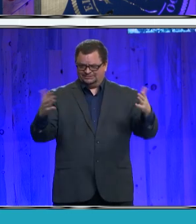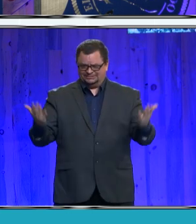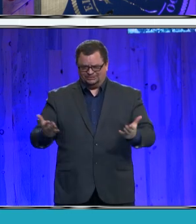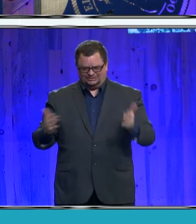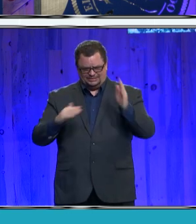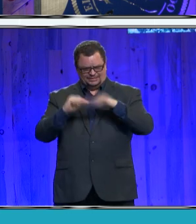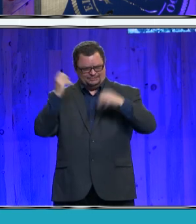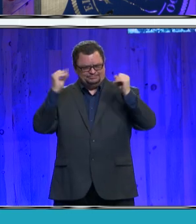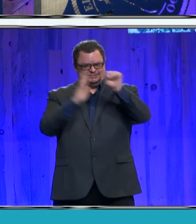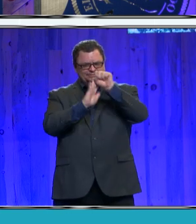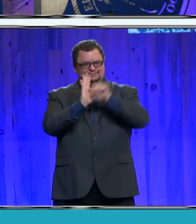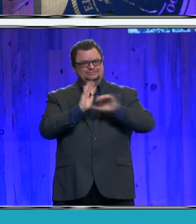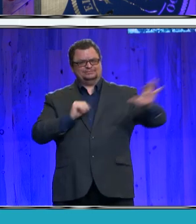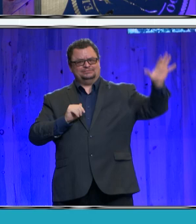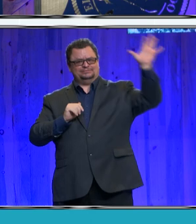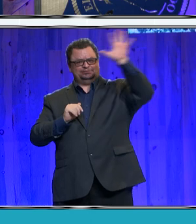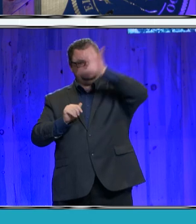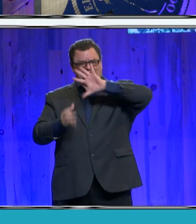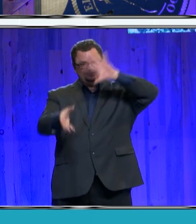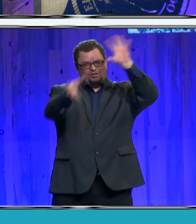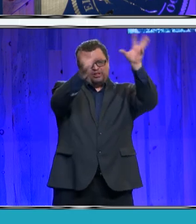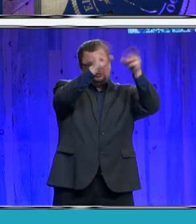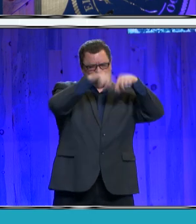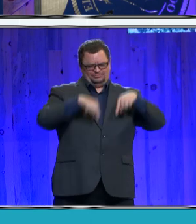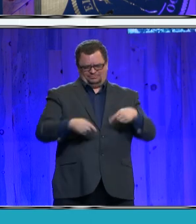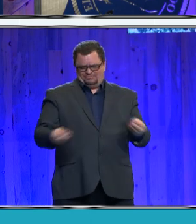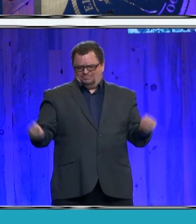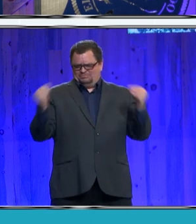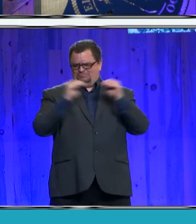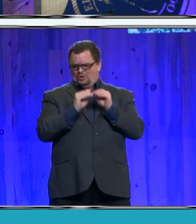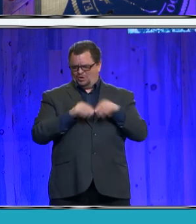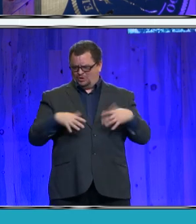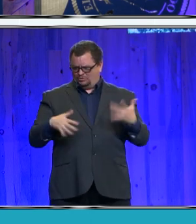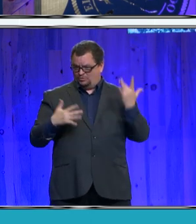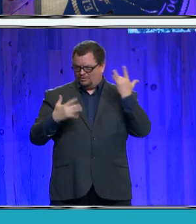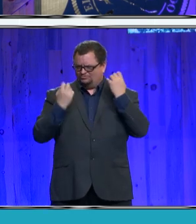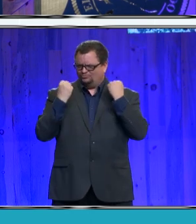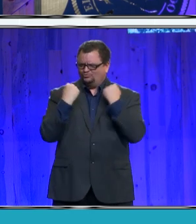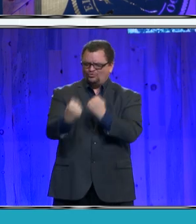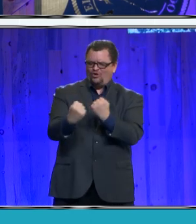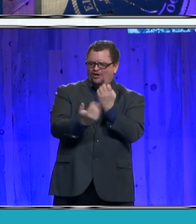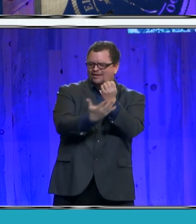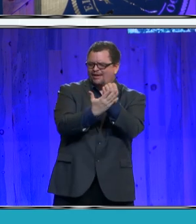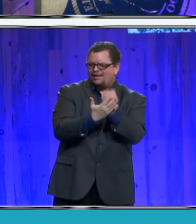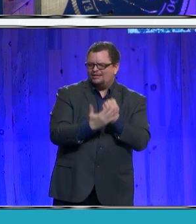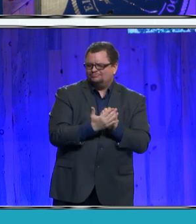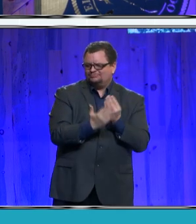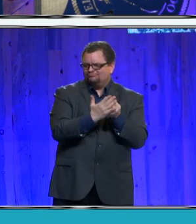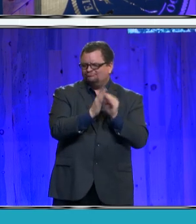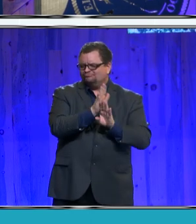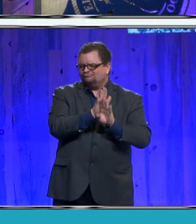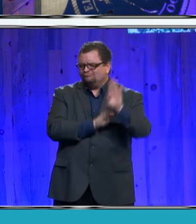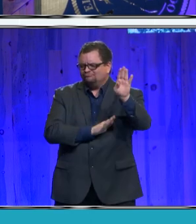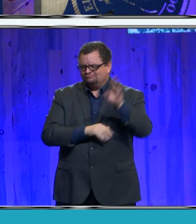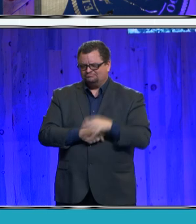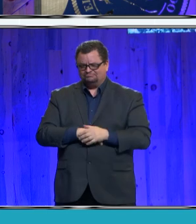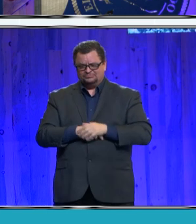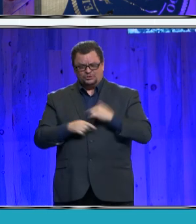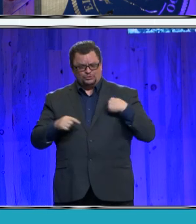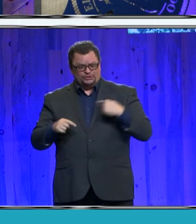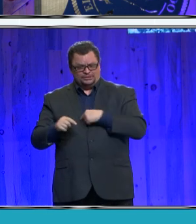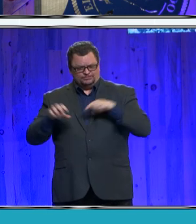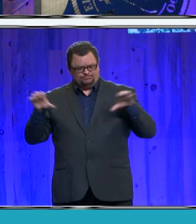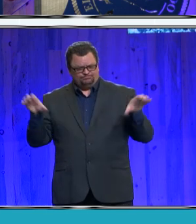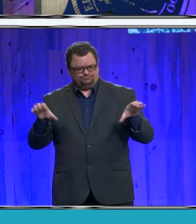We have a strong and vibrant economy. Everything our county does is amplified by its size and scope.